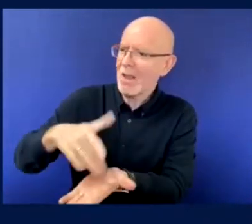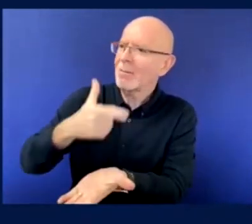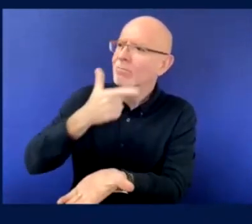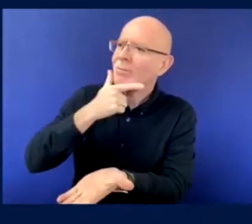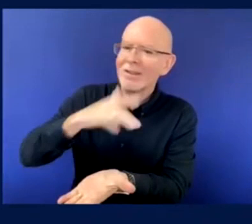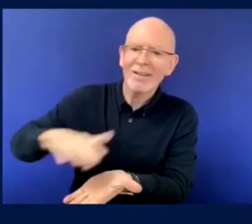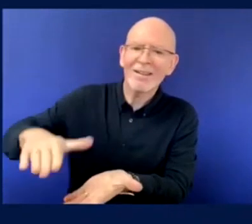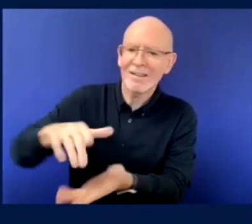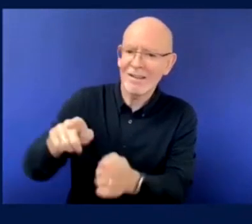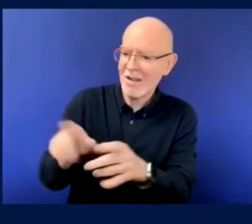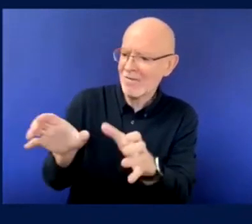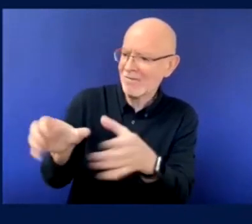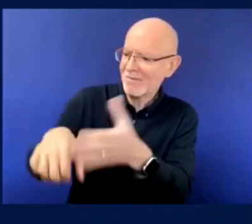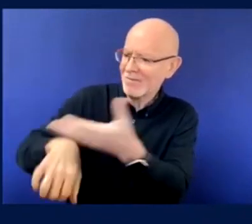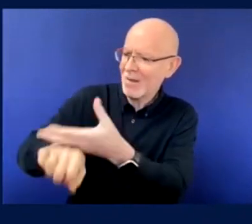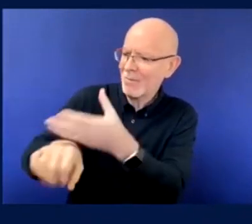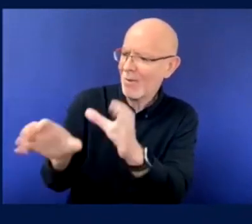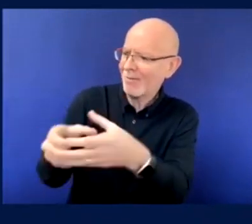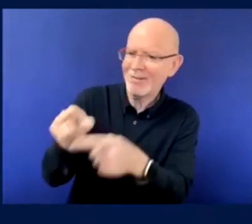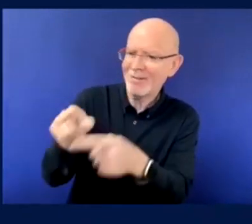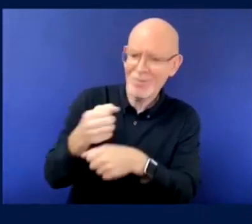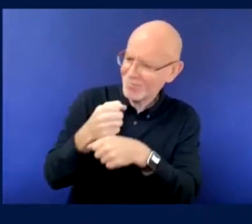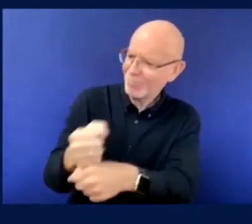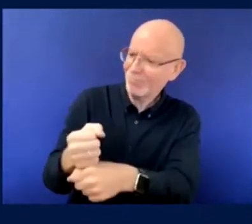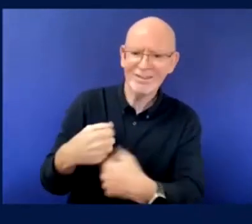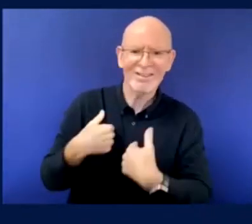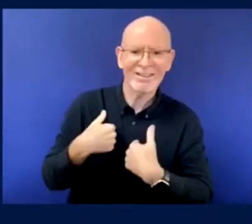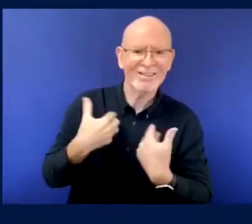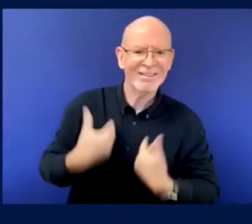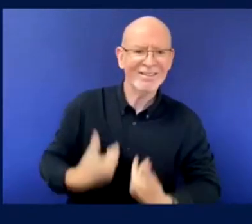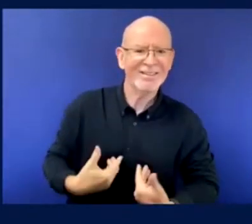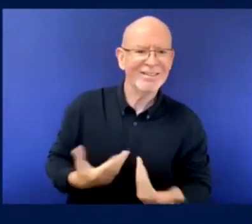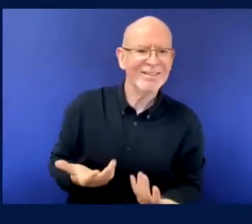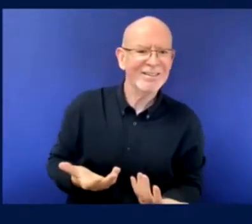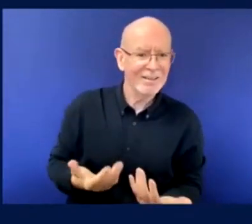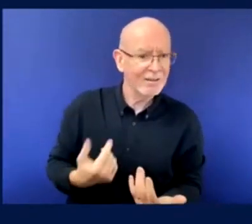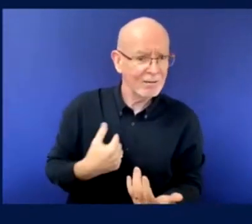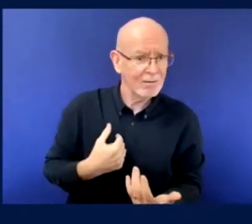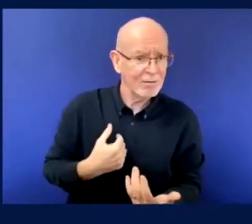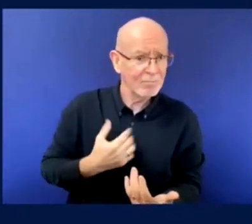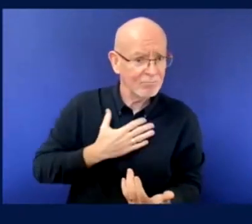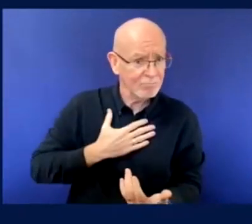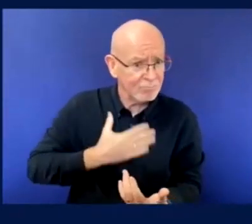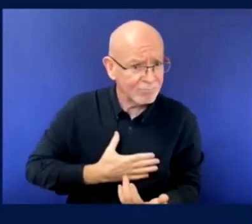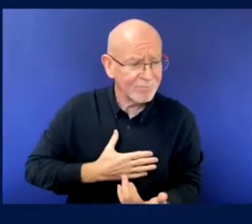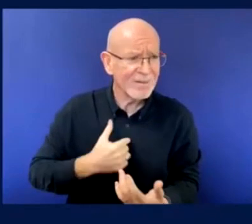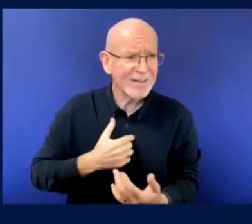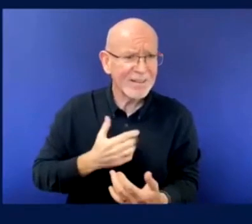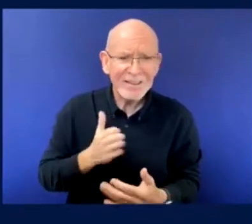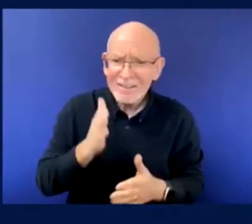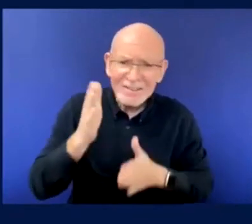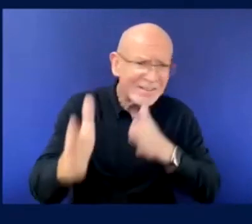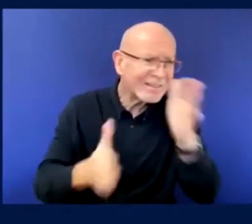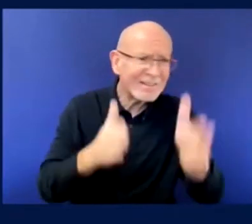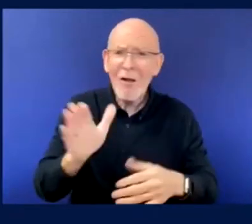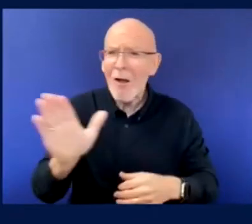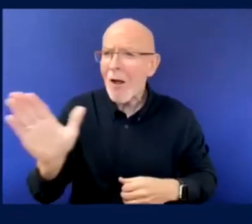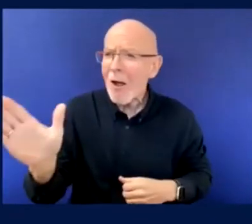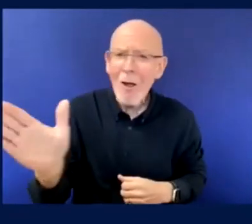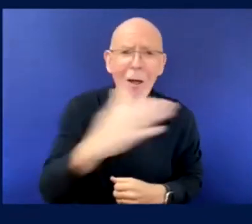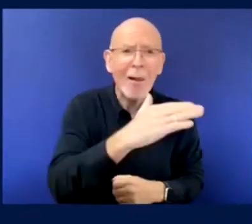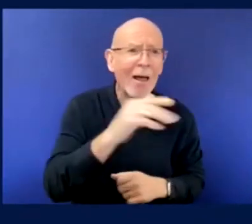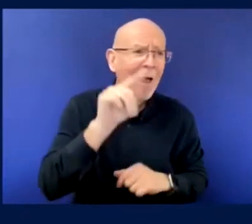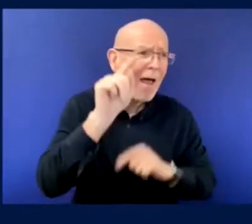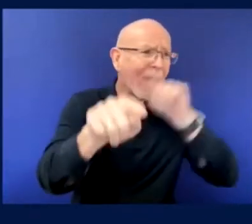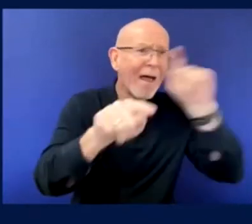very, very important to do this. It saved my life after my accident. So I can travel with my friends. We can drive with the bus or with the